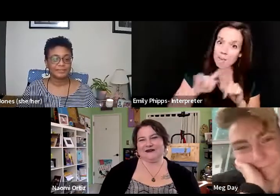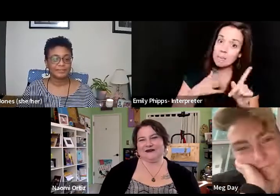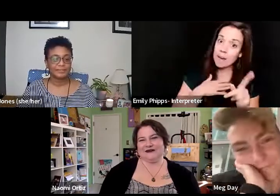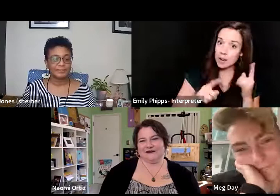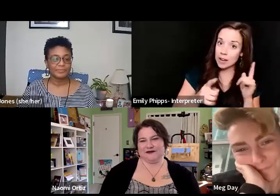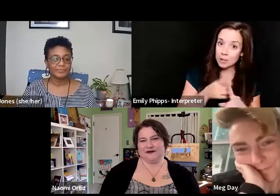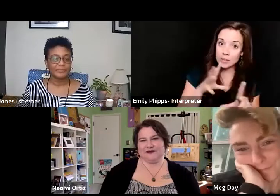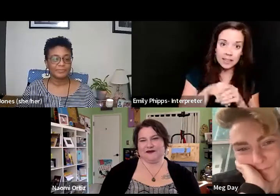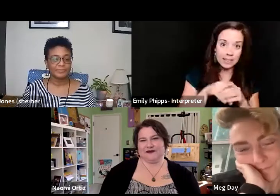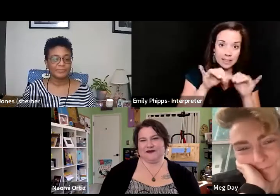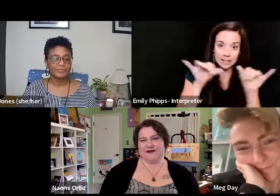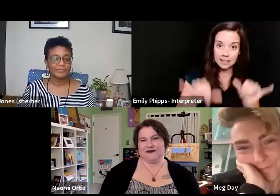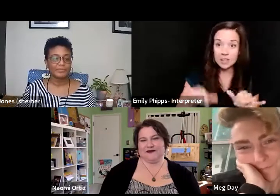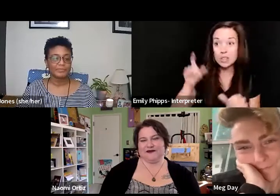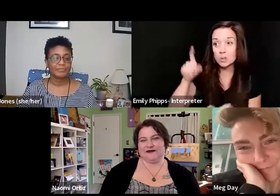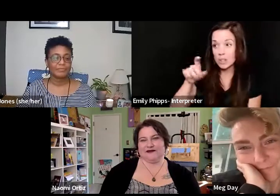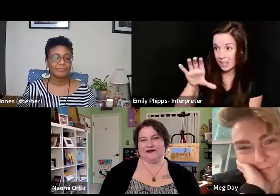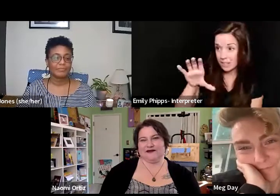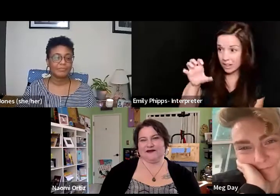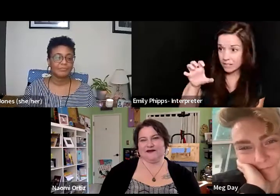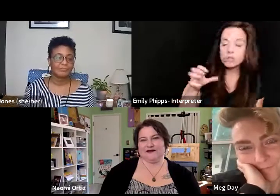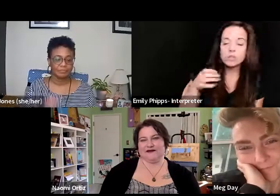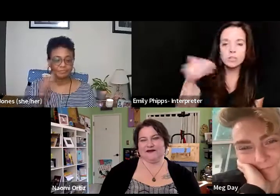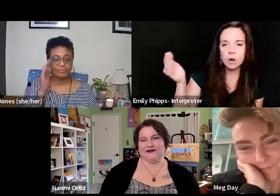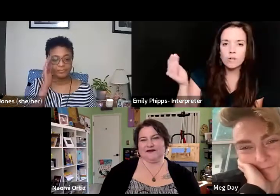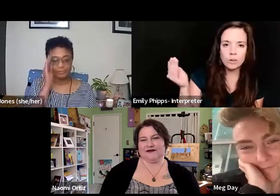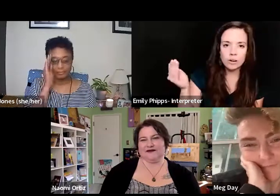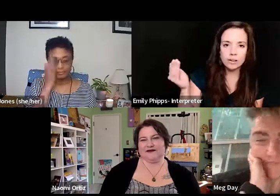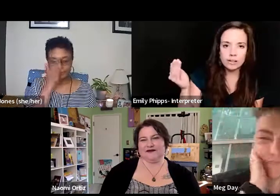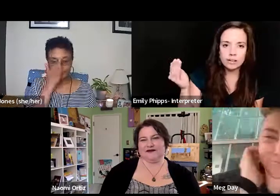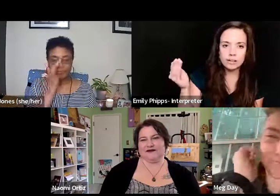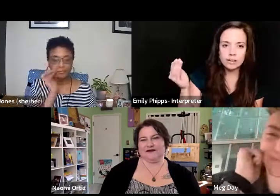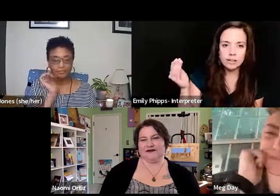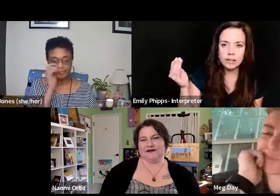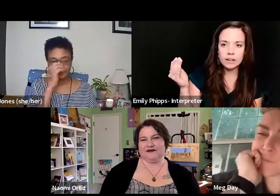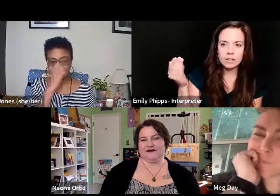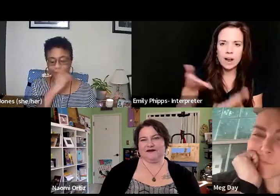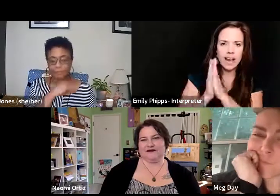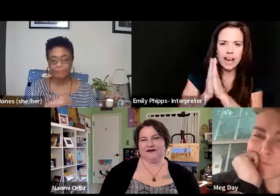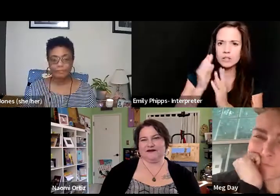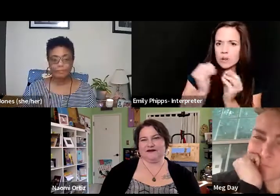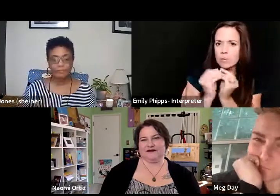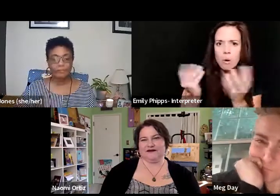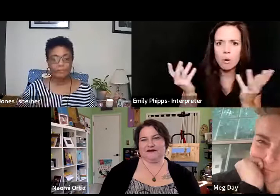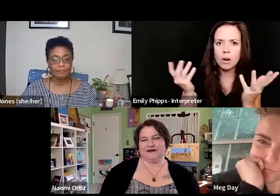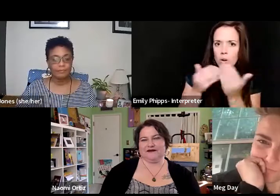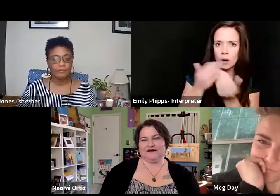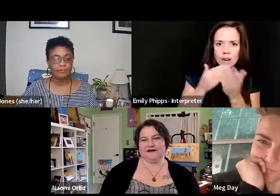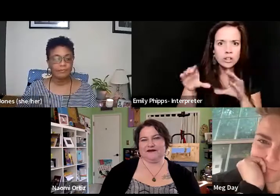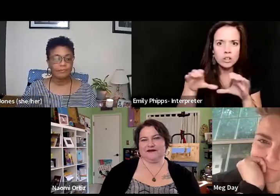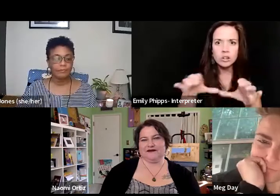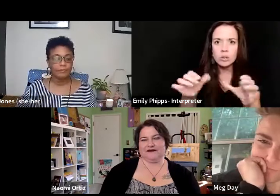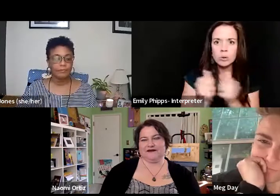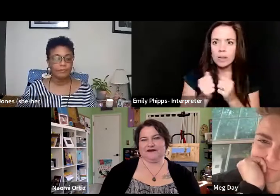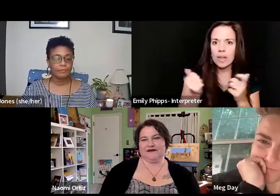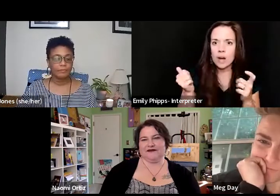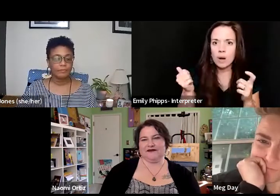the system, I'm like, you really need that 500, like go for it, you know, or whatever, or like ask for more, whatever you can do without a clawback.